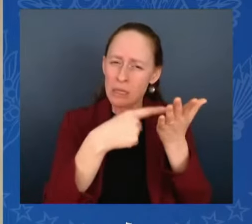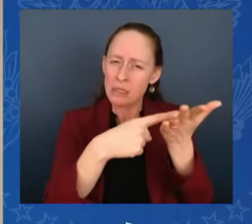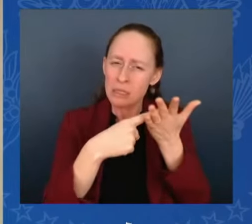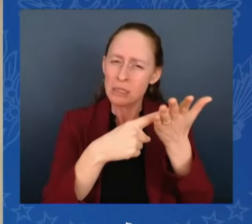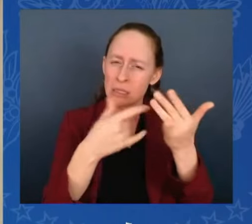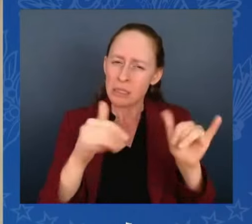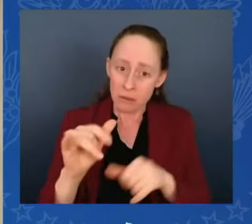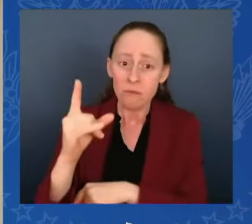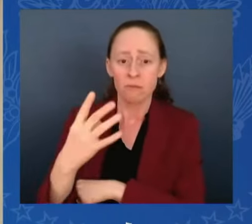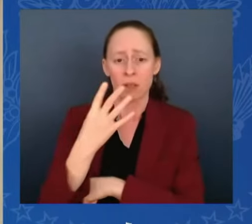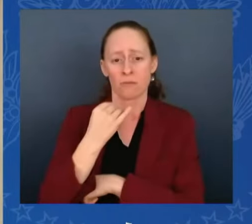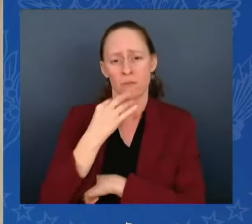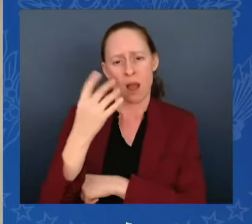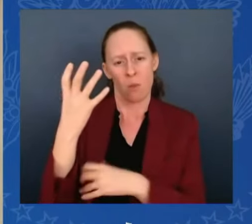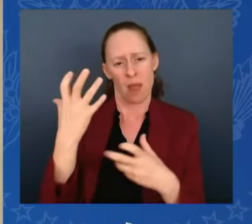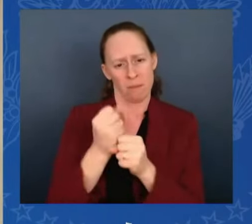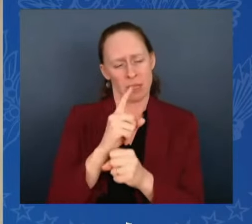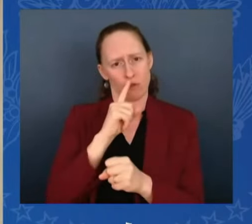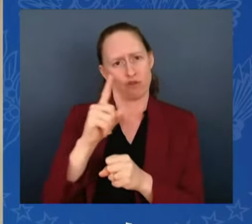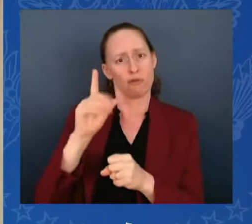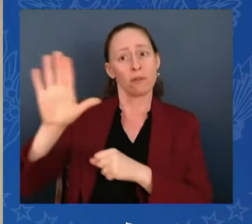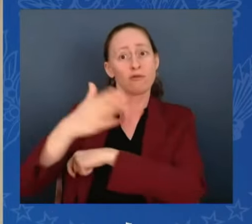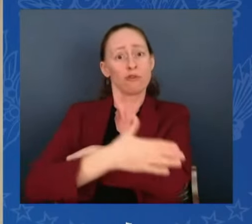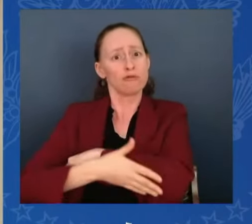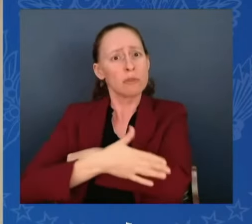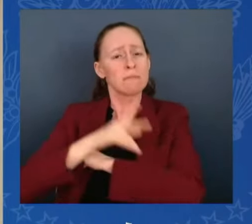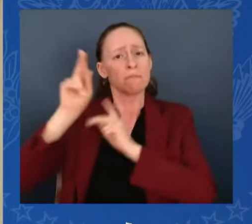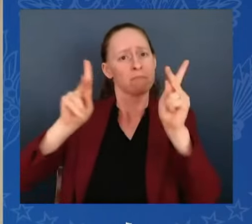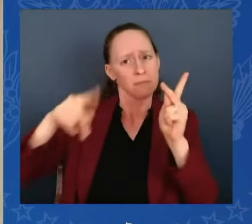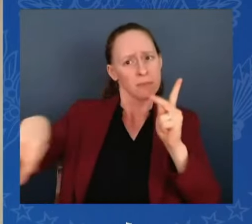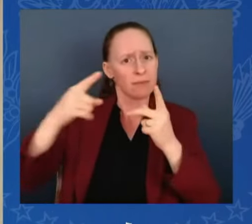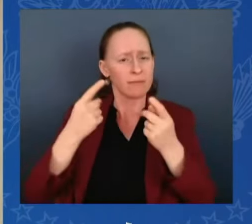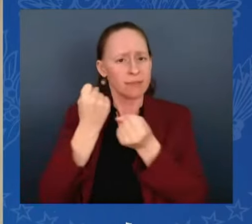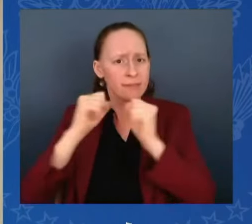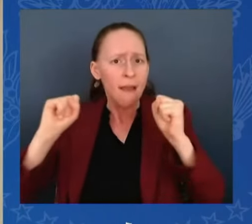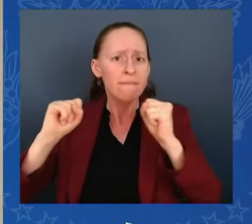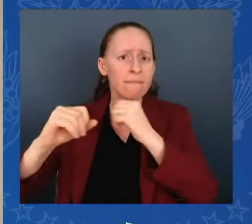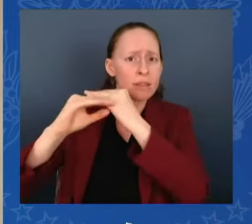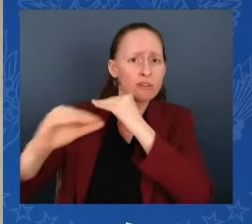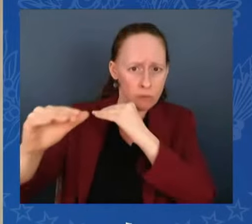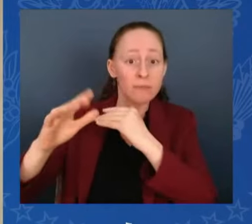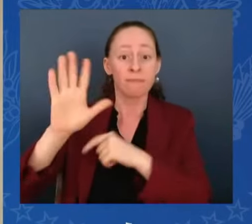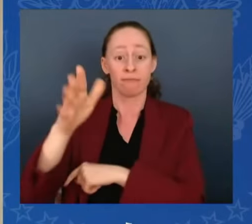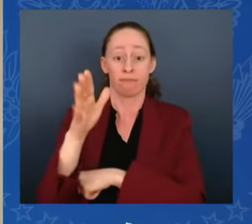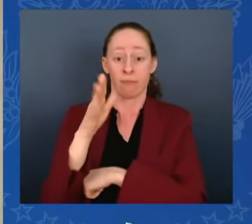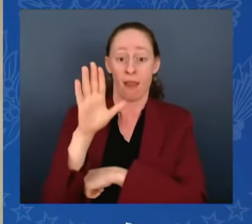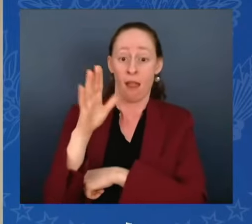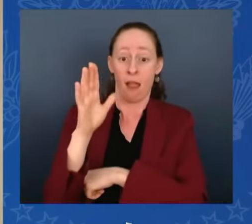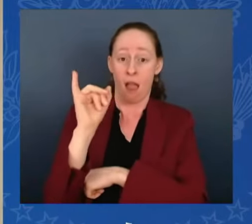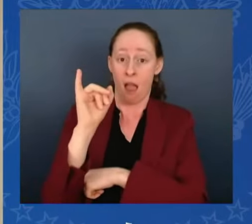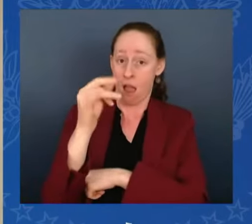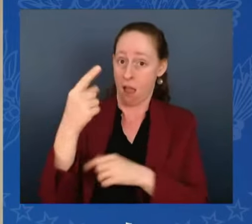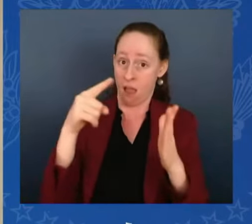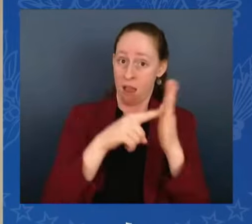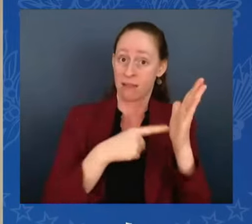But the proposal says, if the negotiations take longer than six weeks — the Phase I — the ceasefire will